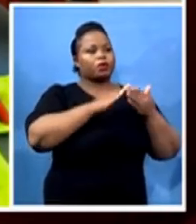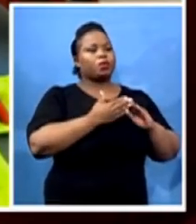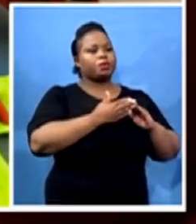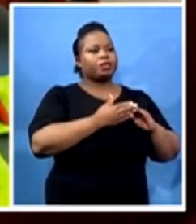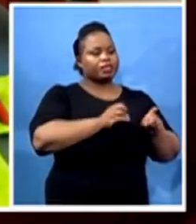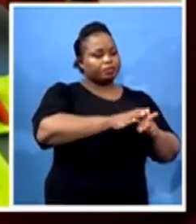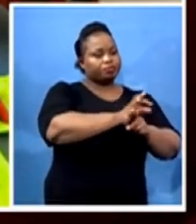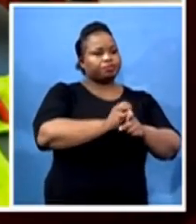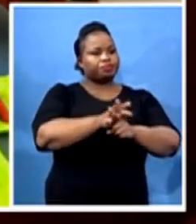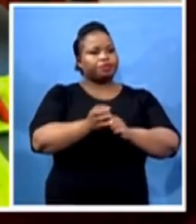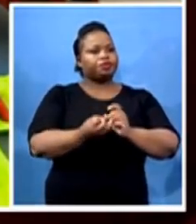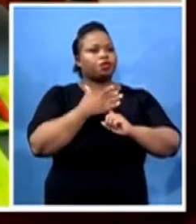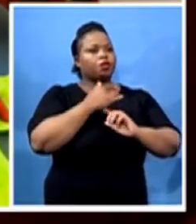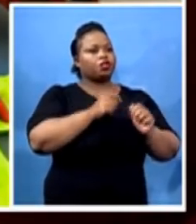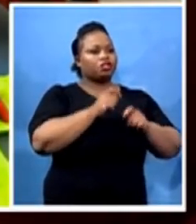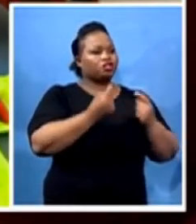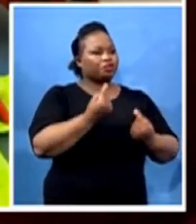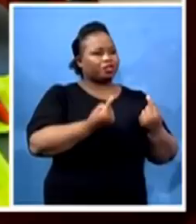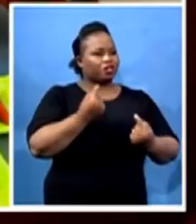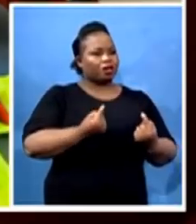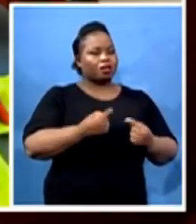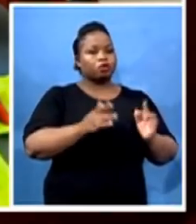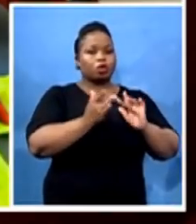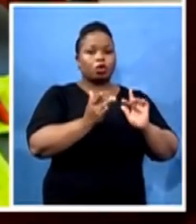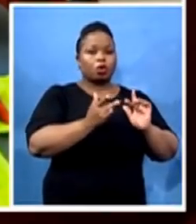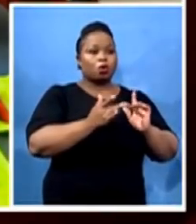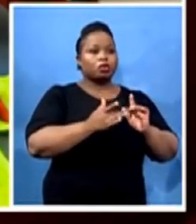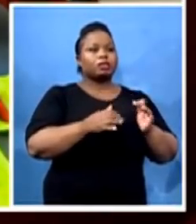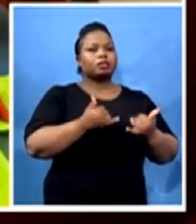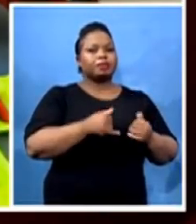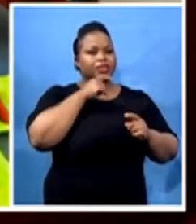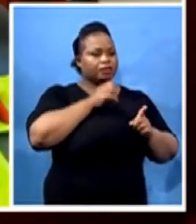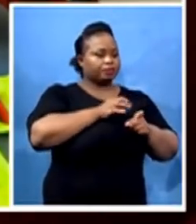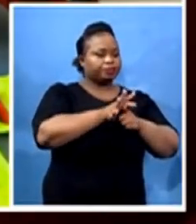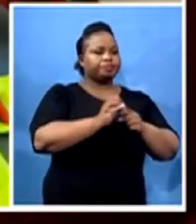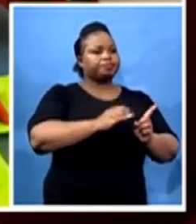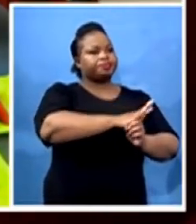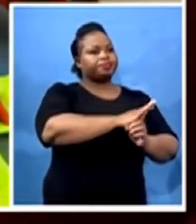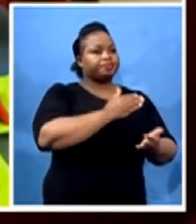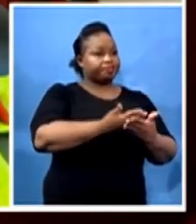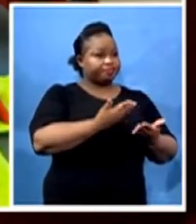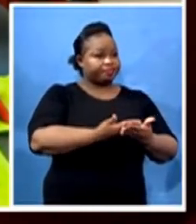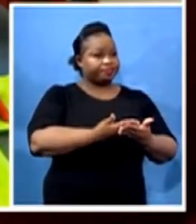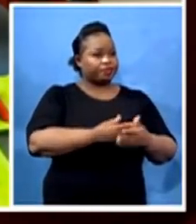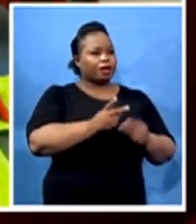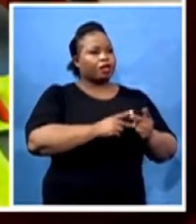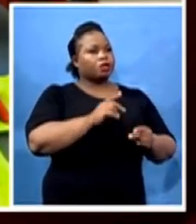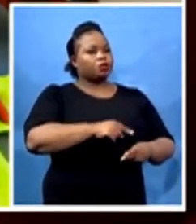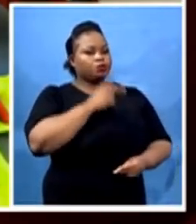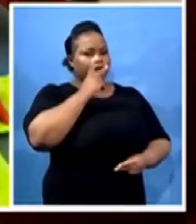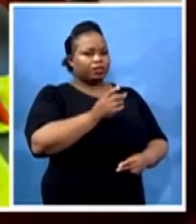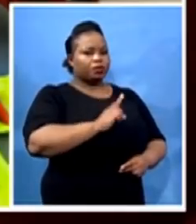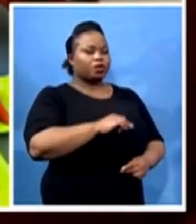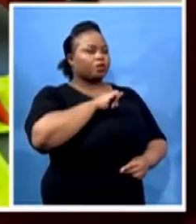and their contacts will spread the virus in the general community. Now, what are you seeing? Why do you think there's an increase